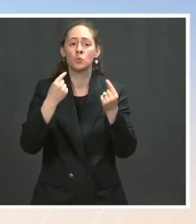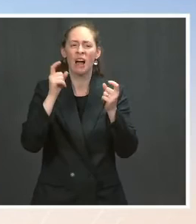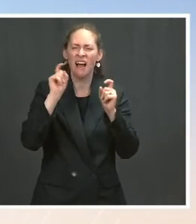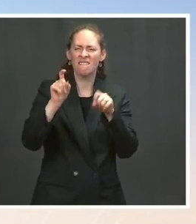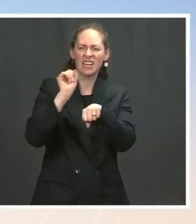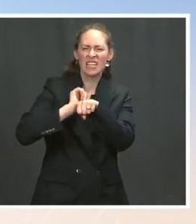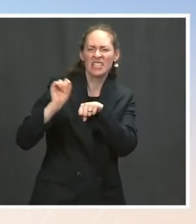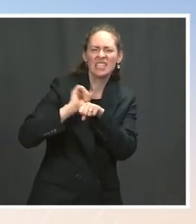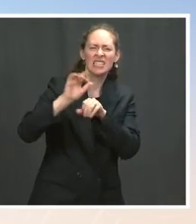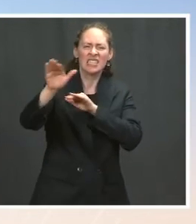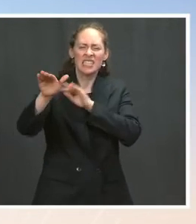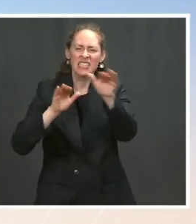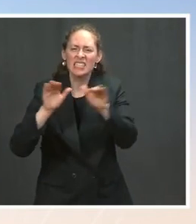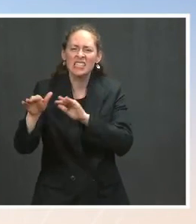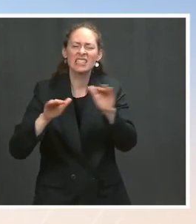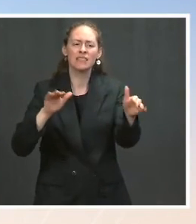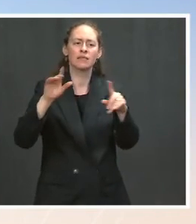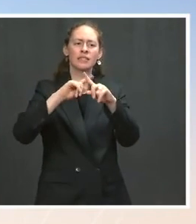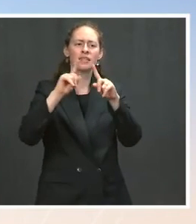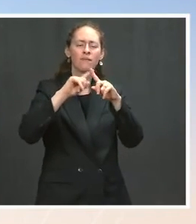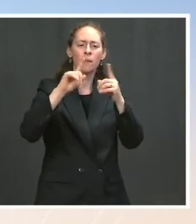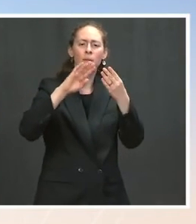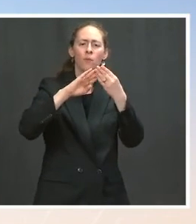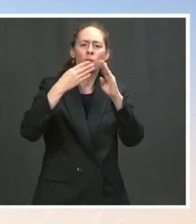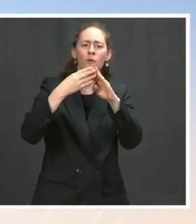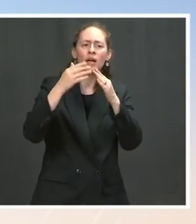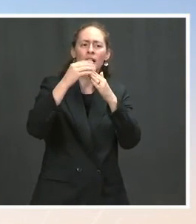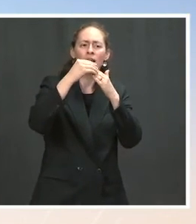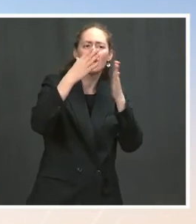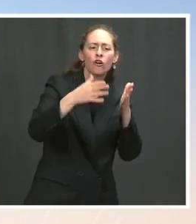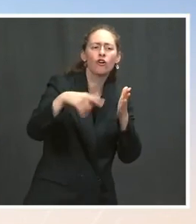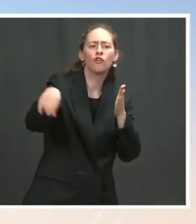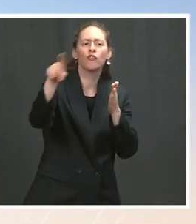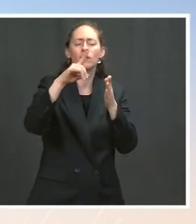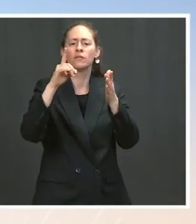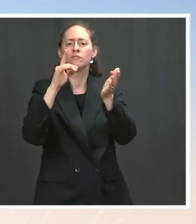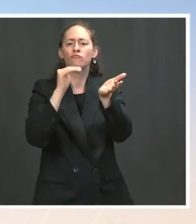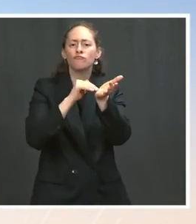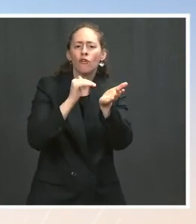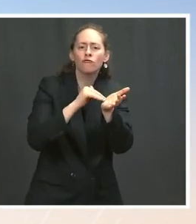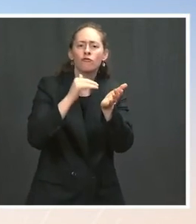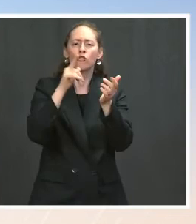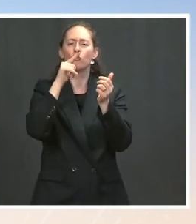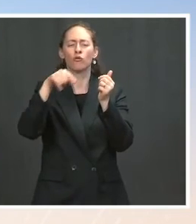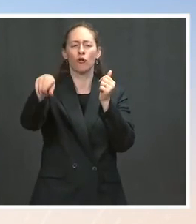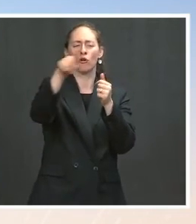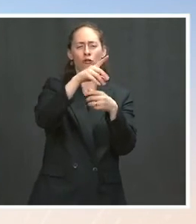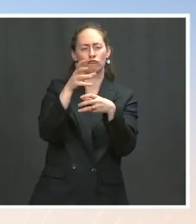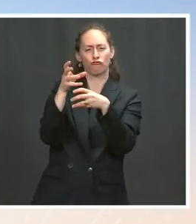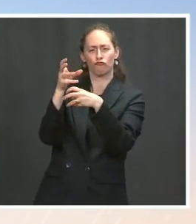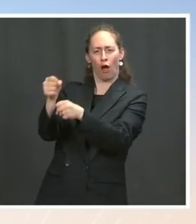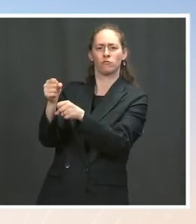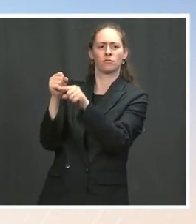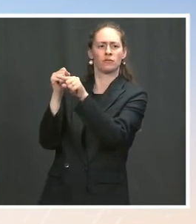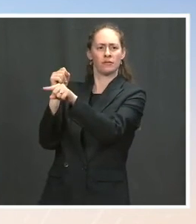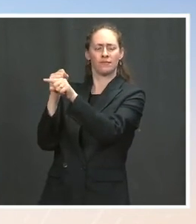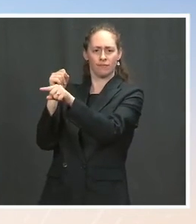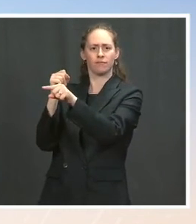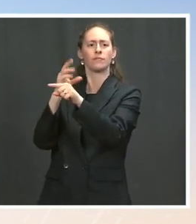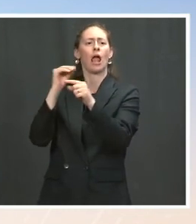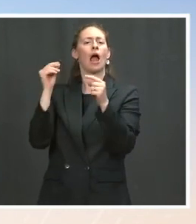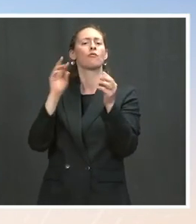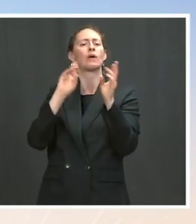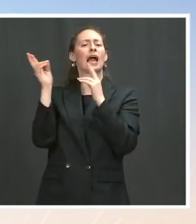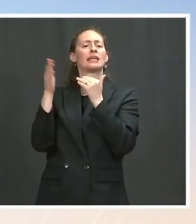with uh with local doctors with uh primary care physicians to expand access expand mobile